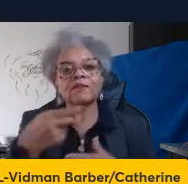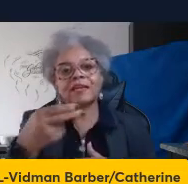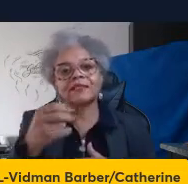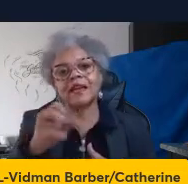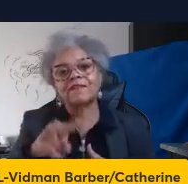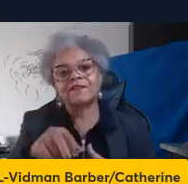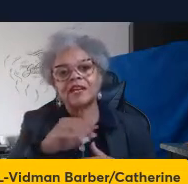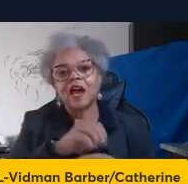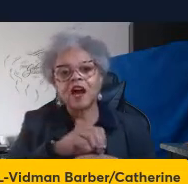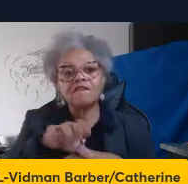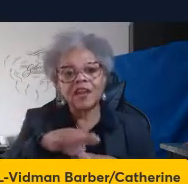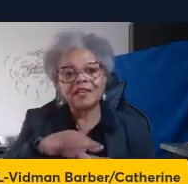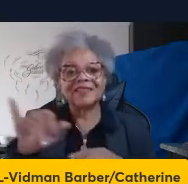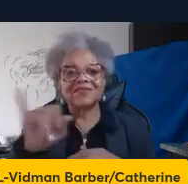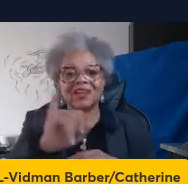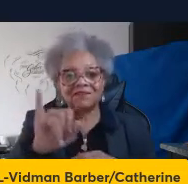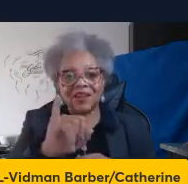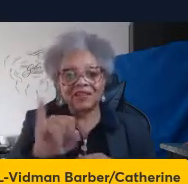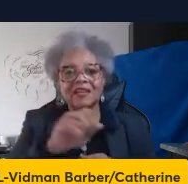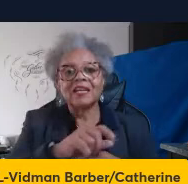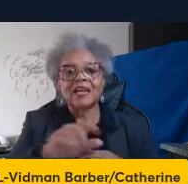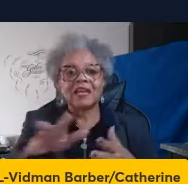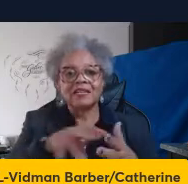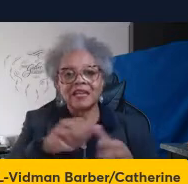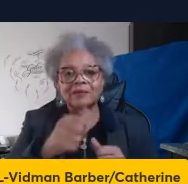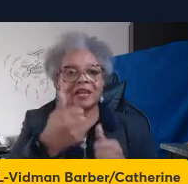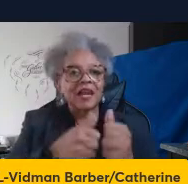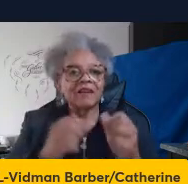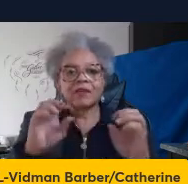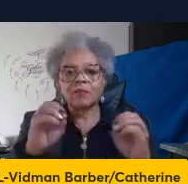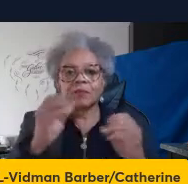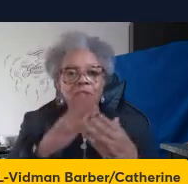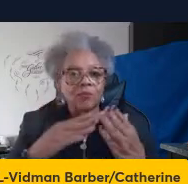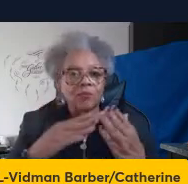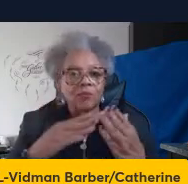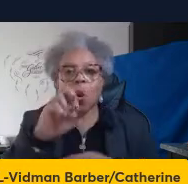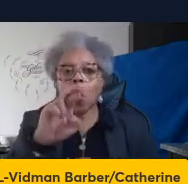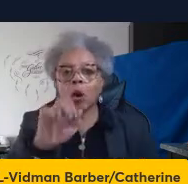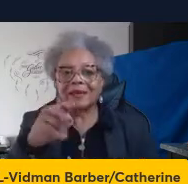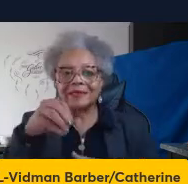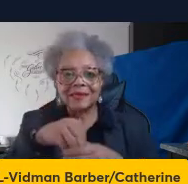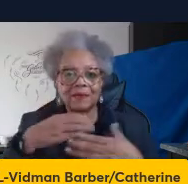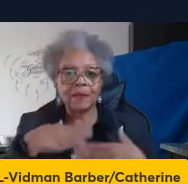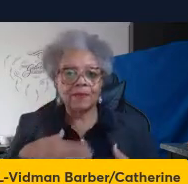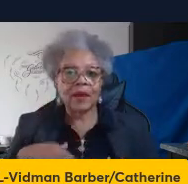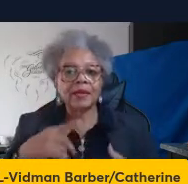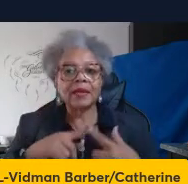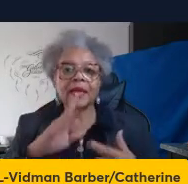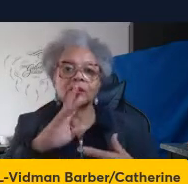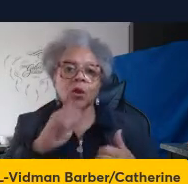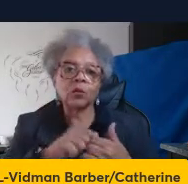infecting, and damaging virtually every organism of the body. And we're going to talk to you today about how it impacts the brain.